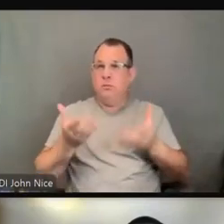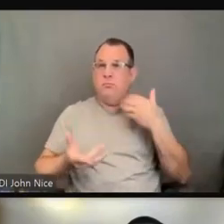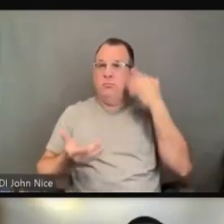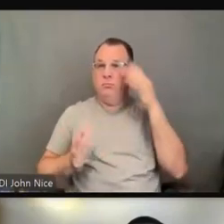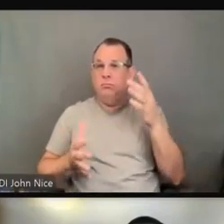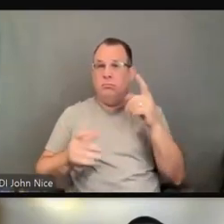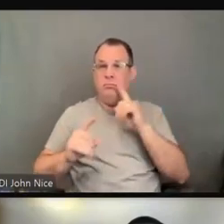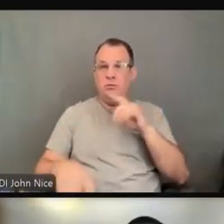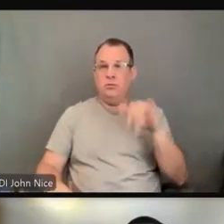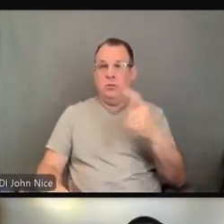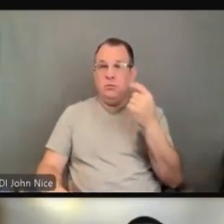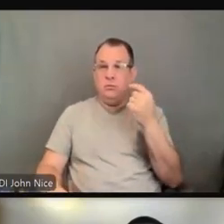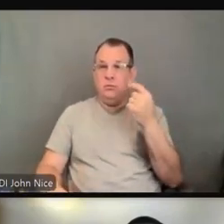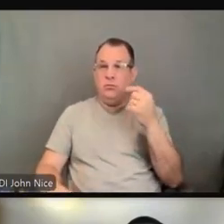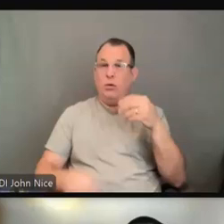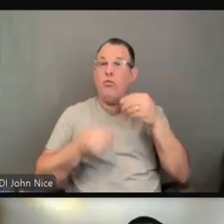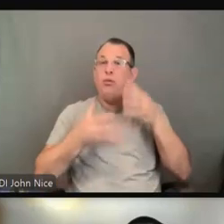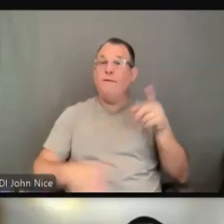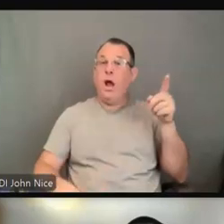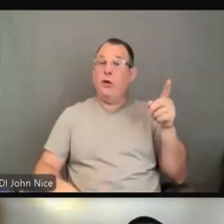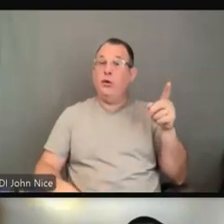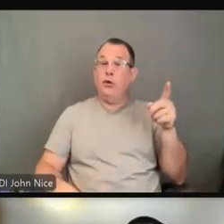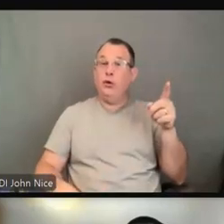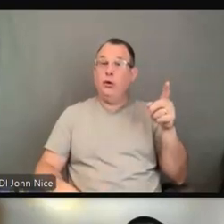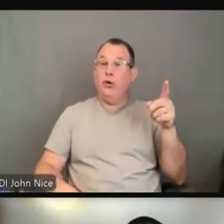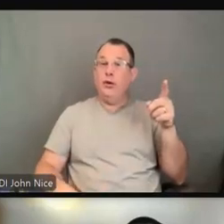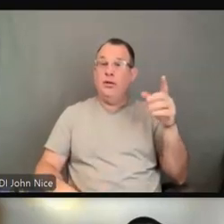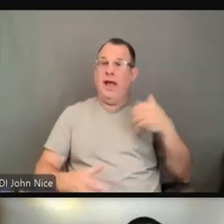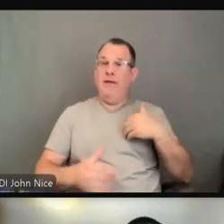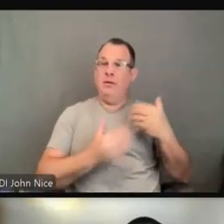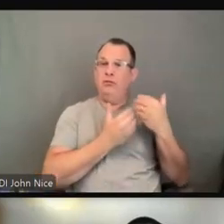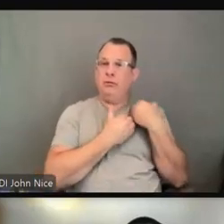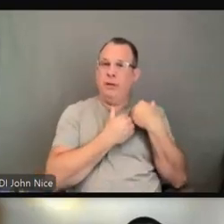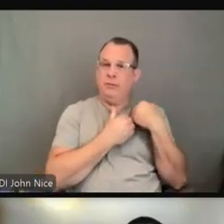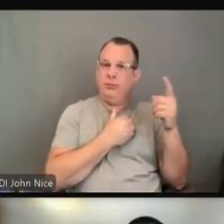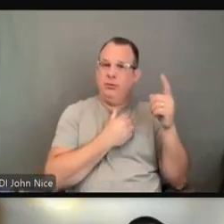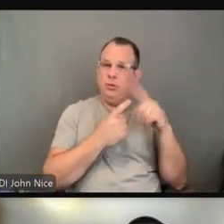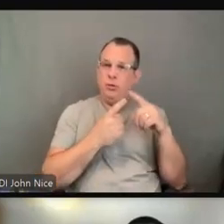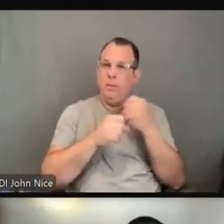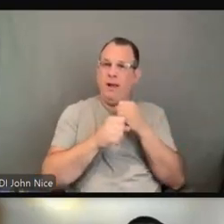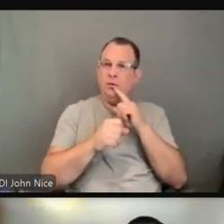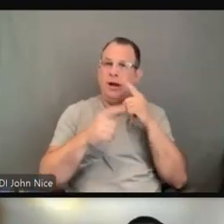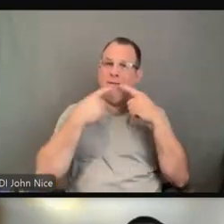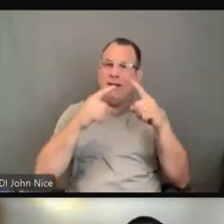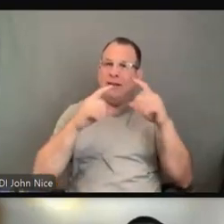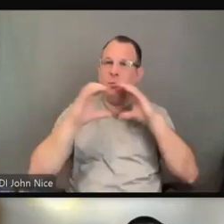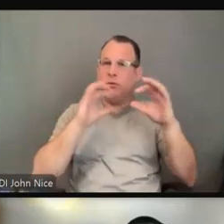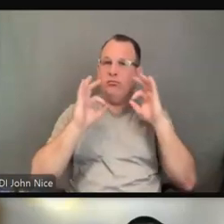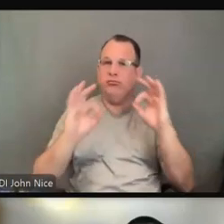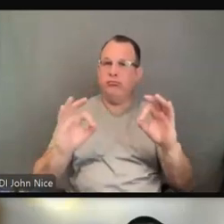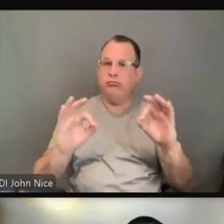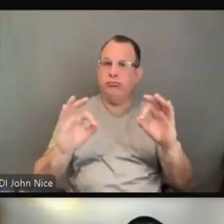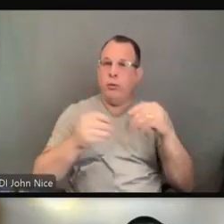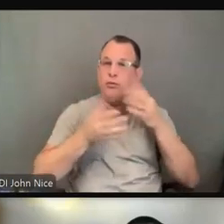provider's responsibility to ensure the effective communication. So the provider may choose to get